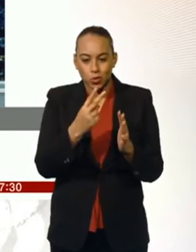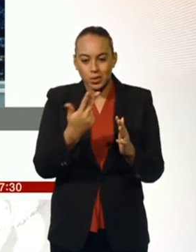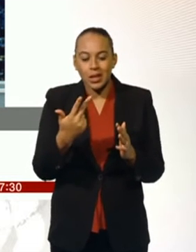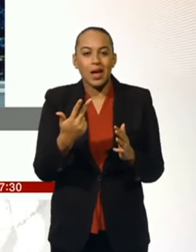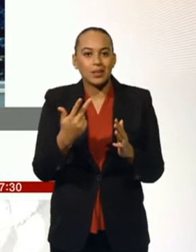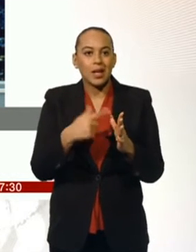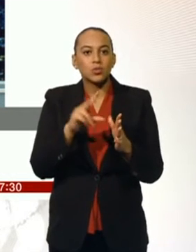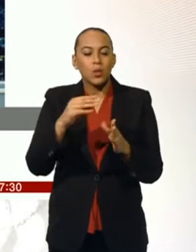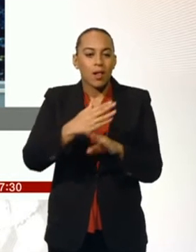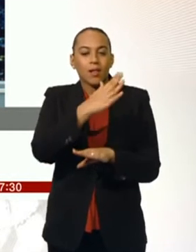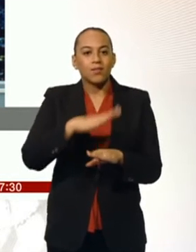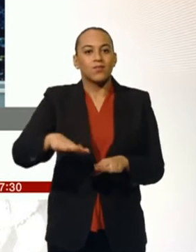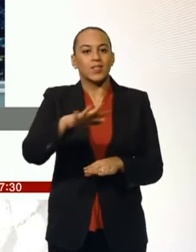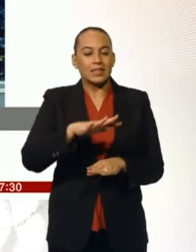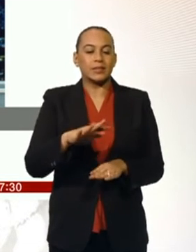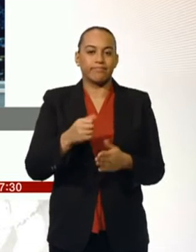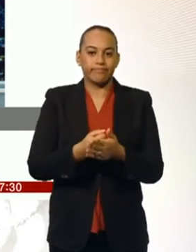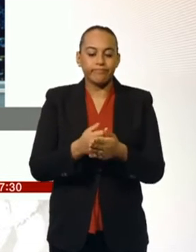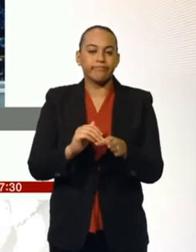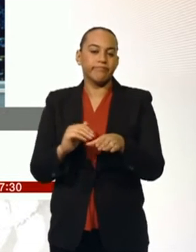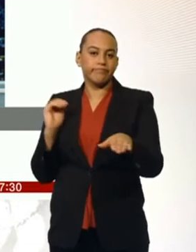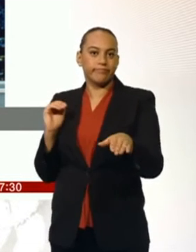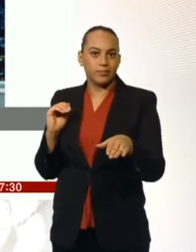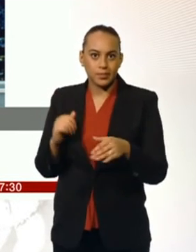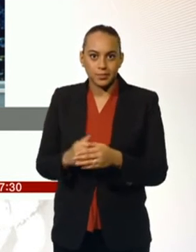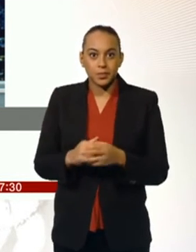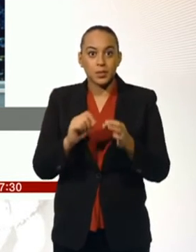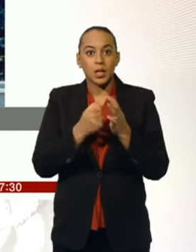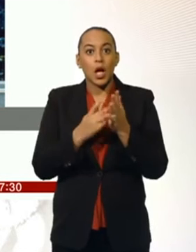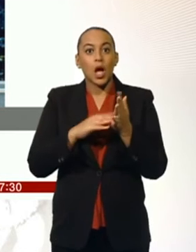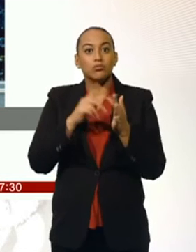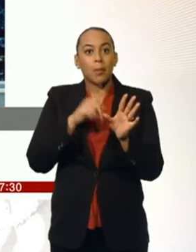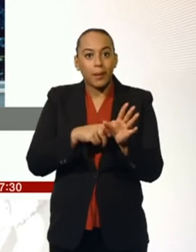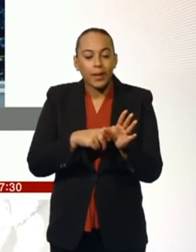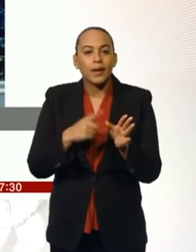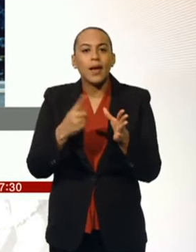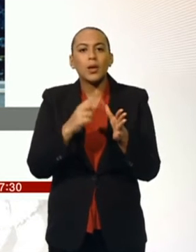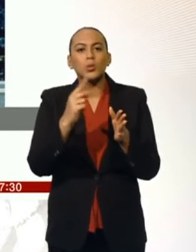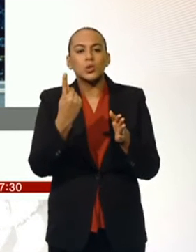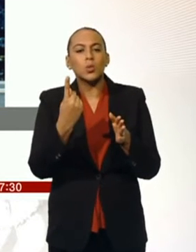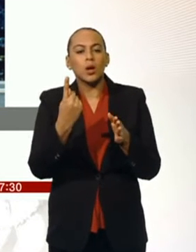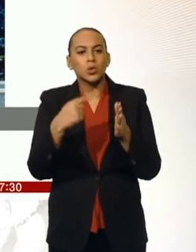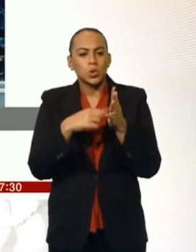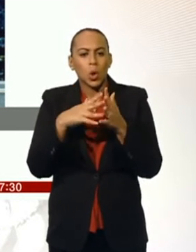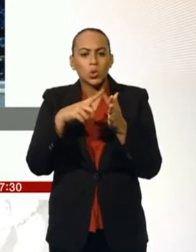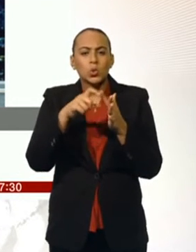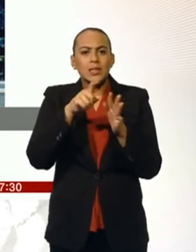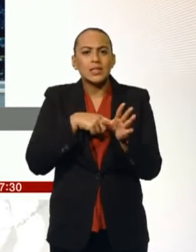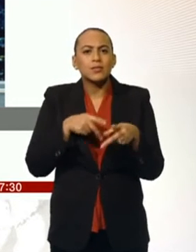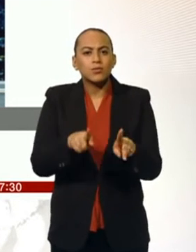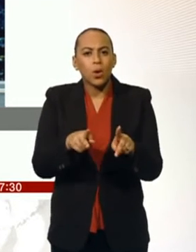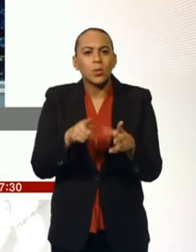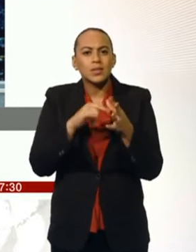for the A12 at the Brook Street roundabout. Finally, in Bromley, there are lane restrictions on the A21 Tweedy Road at E Street.